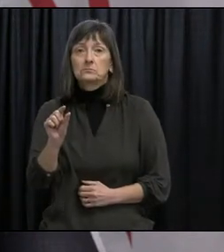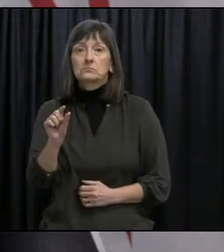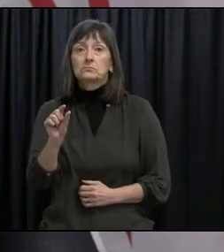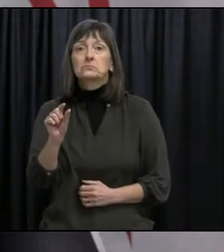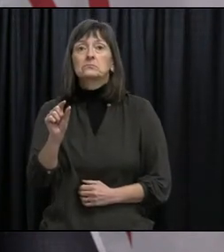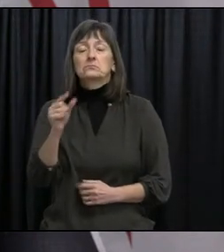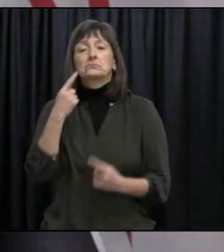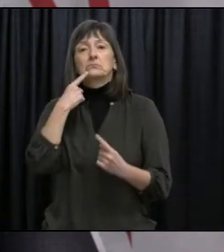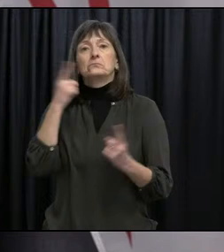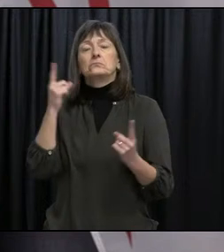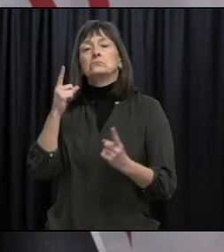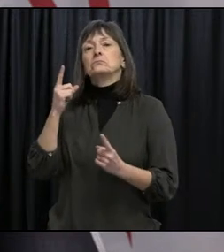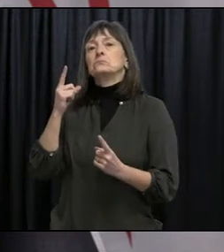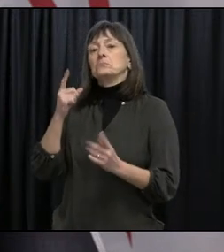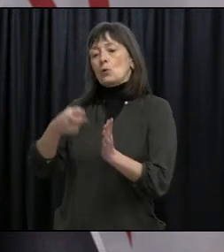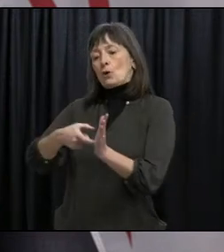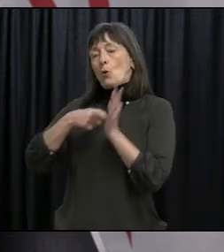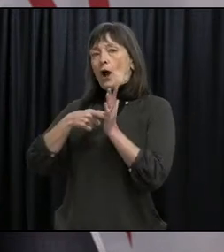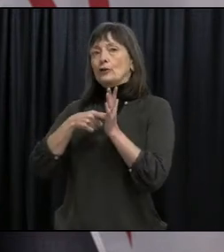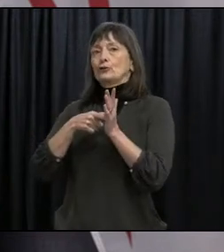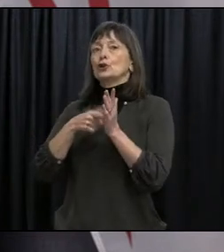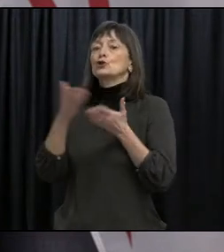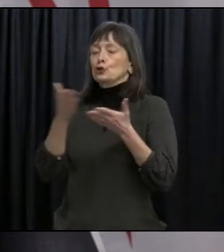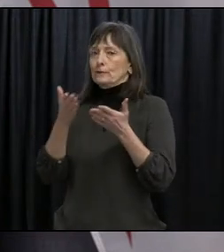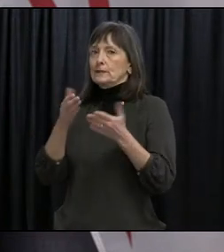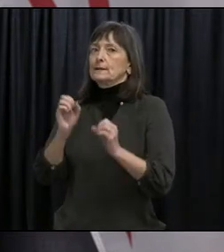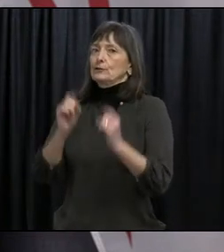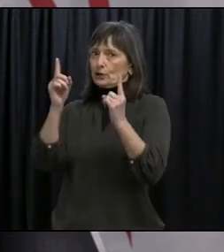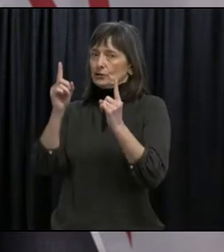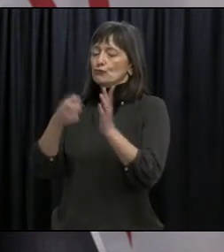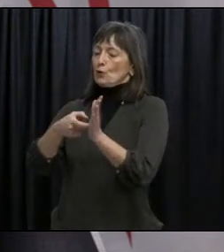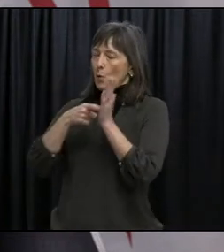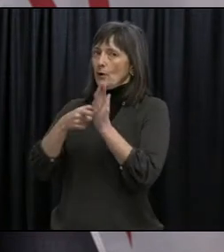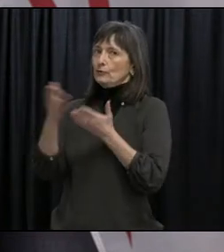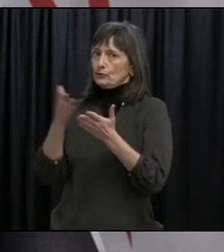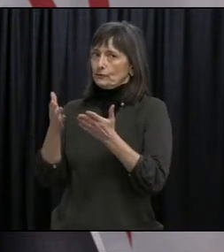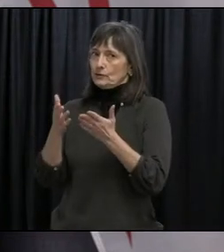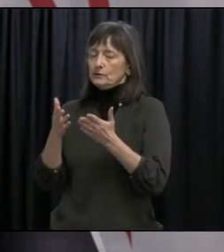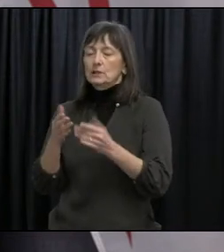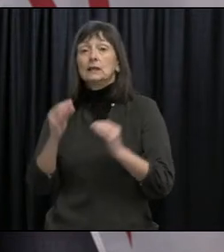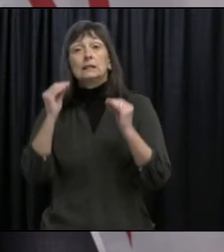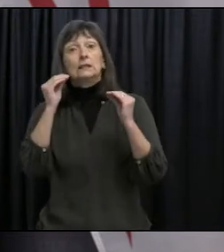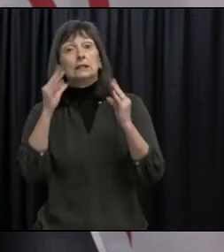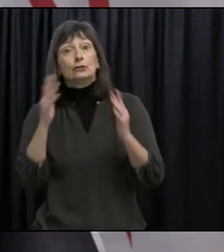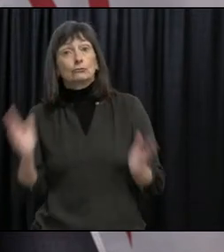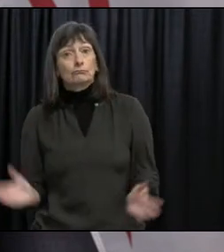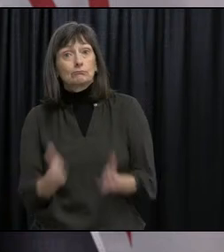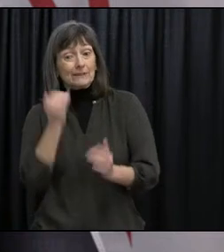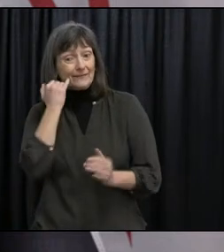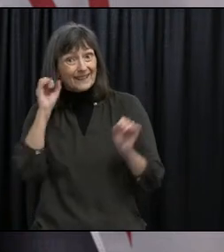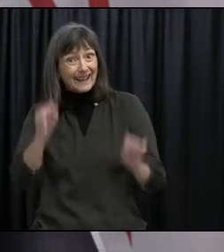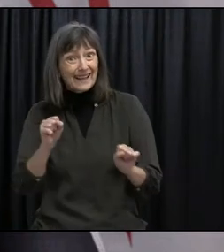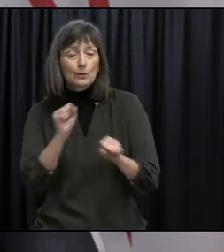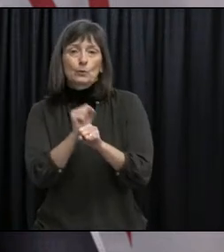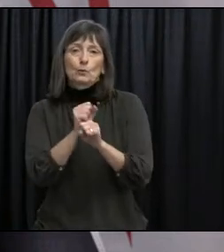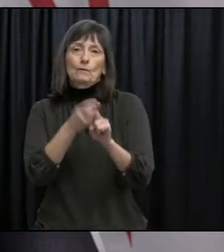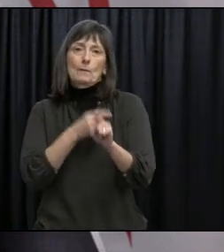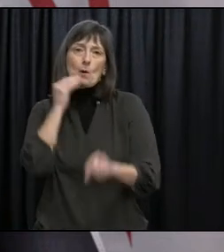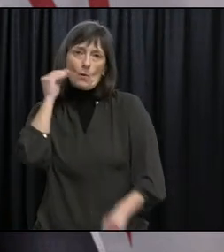education to be an essential service. Teachers are being encouraged to work from home, wherever possible.